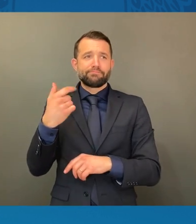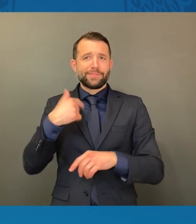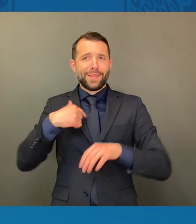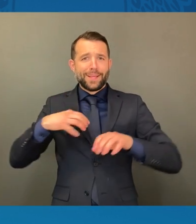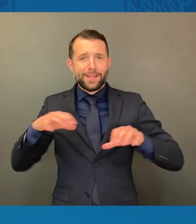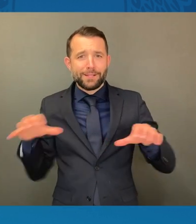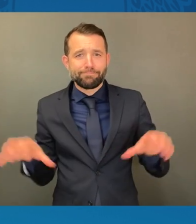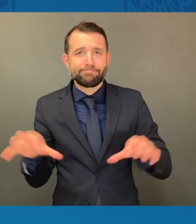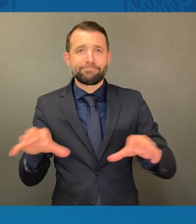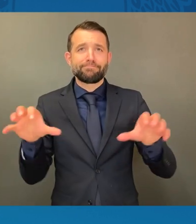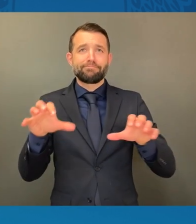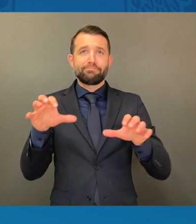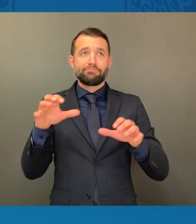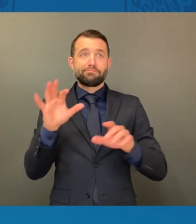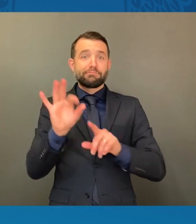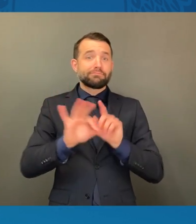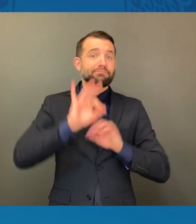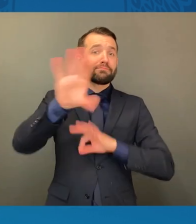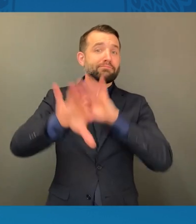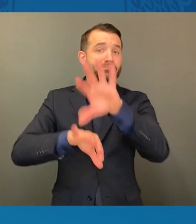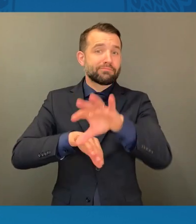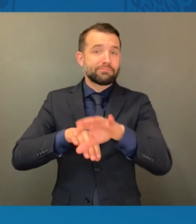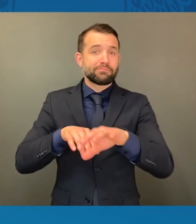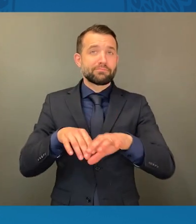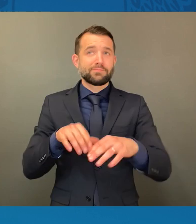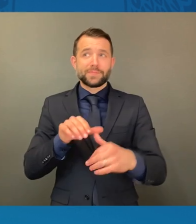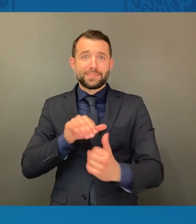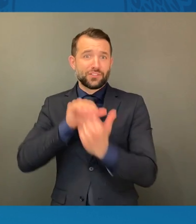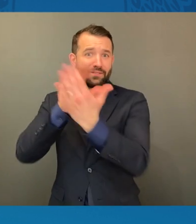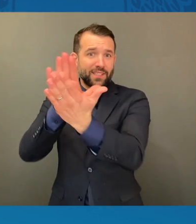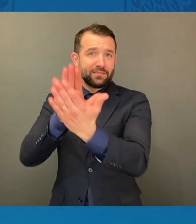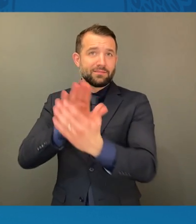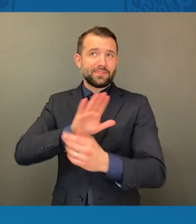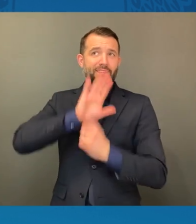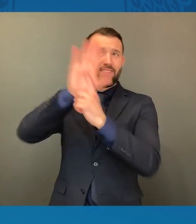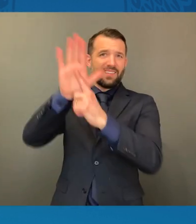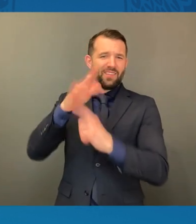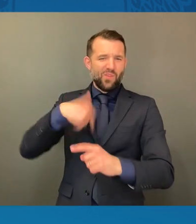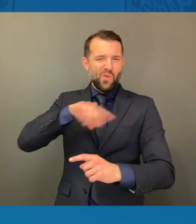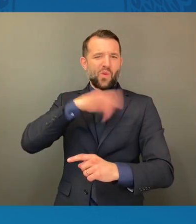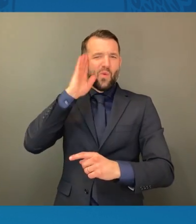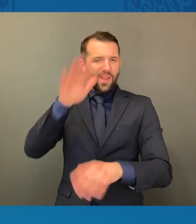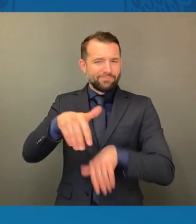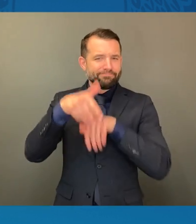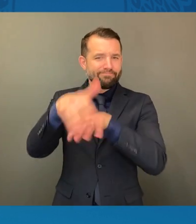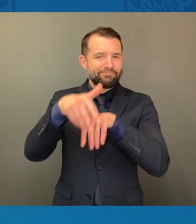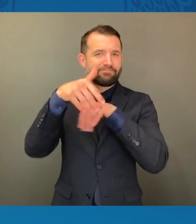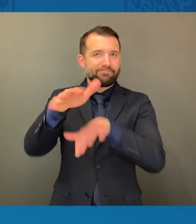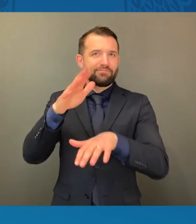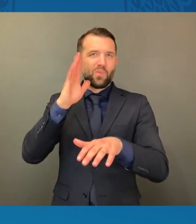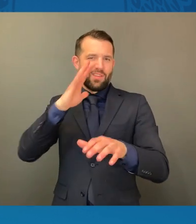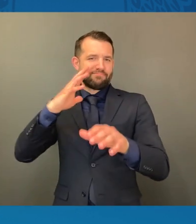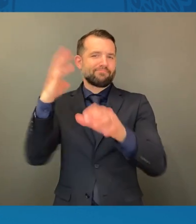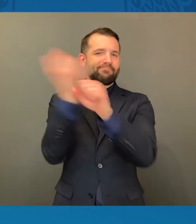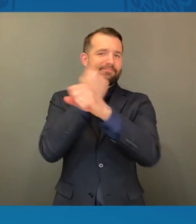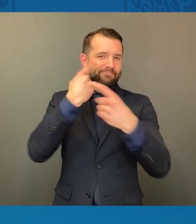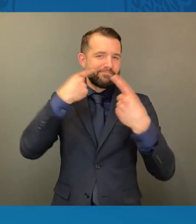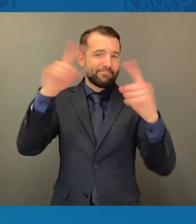and we will march on until victory is won.